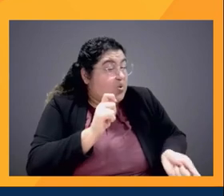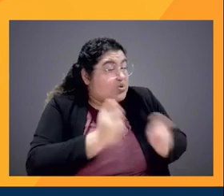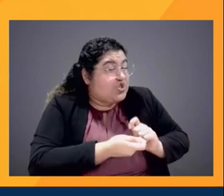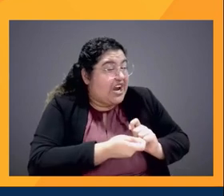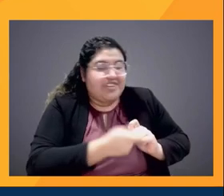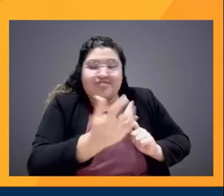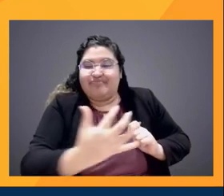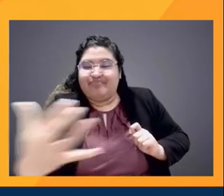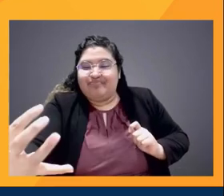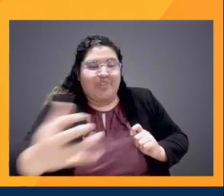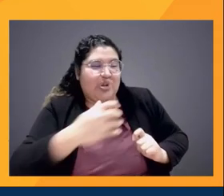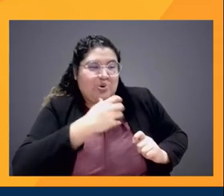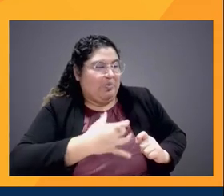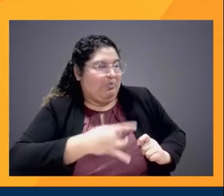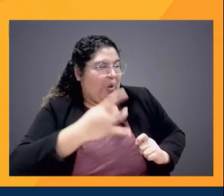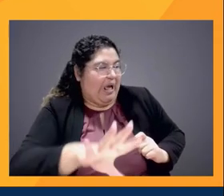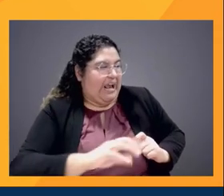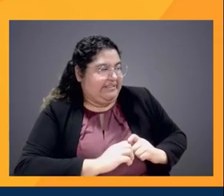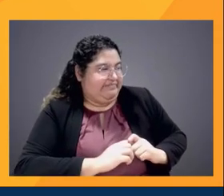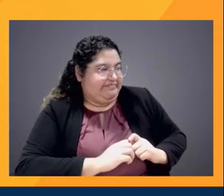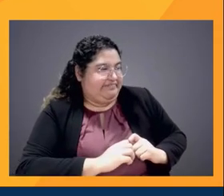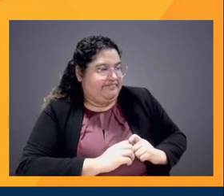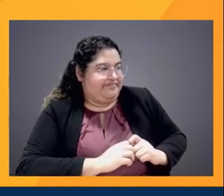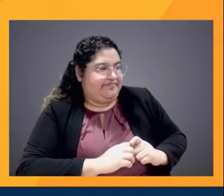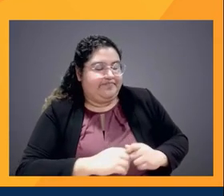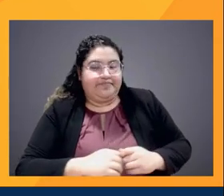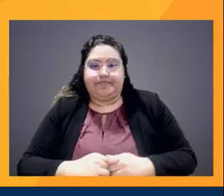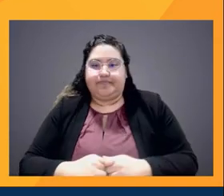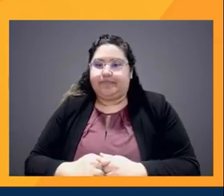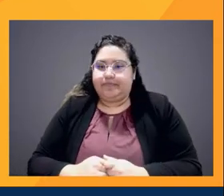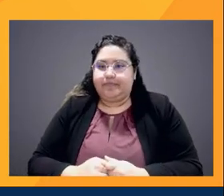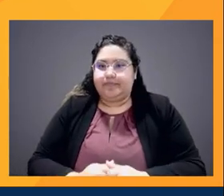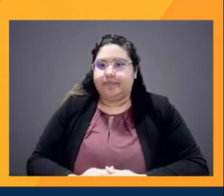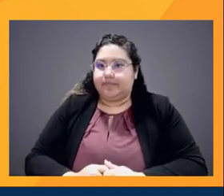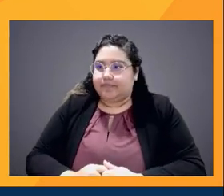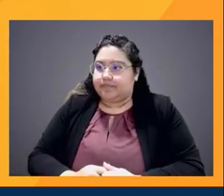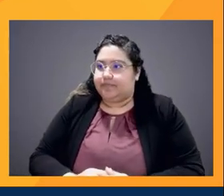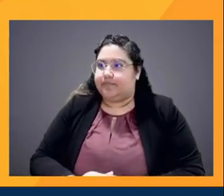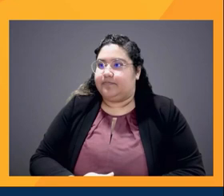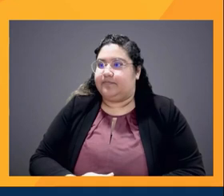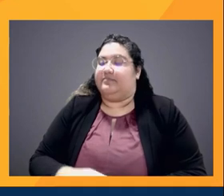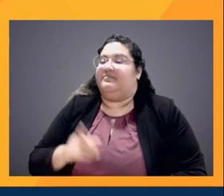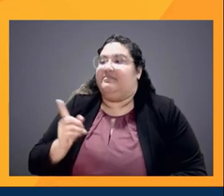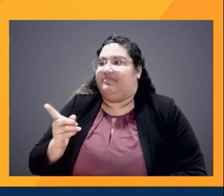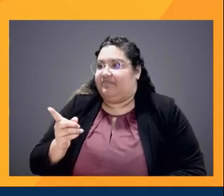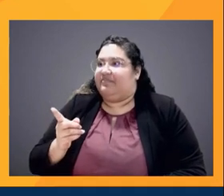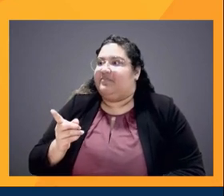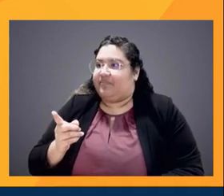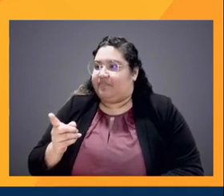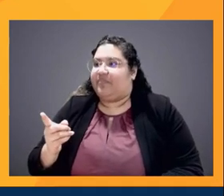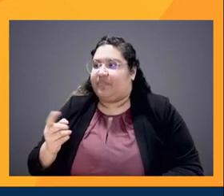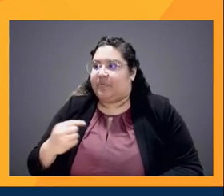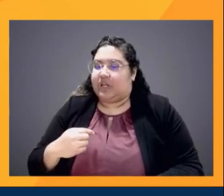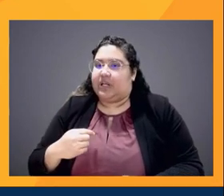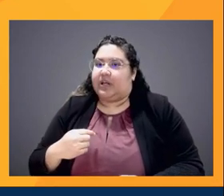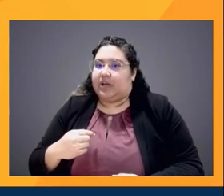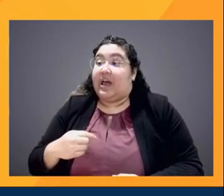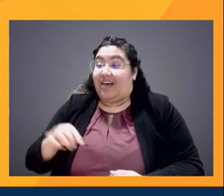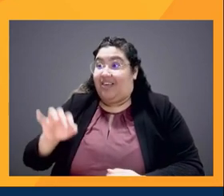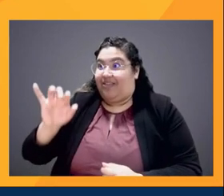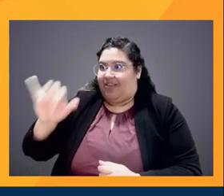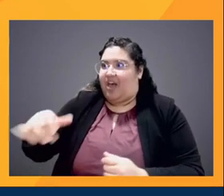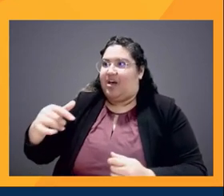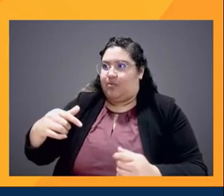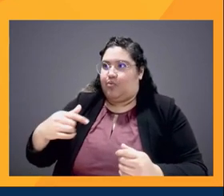audience. And we'll talk more about that the future. Yeah, no, we definitely have that on the agenda, too.